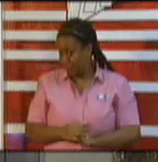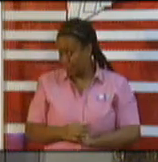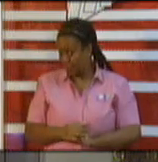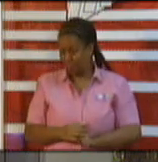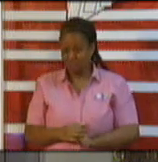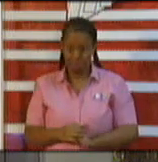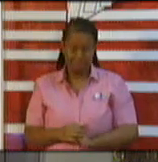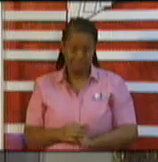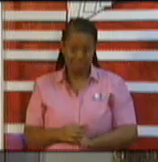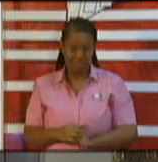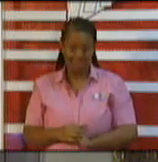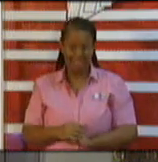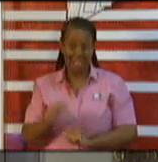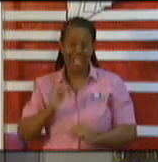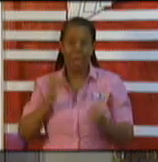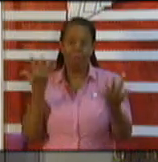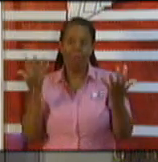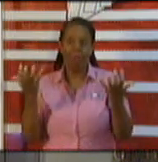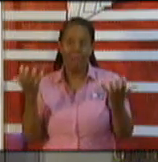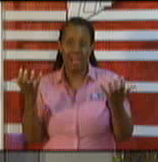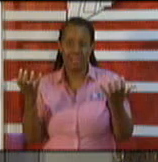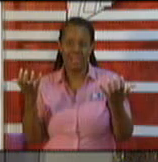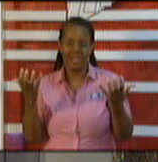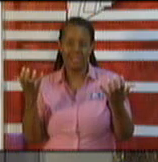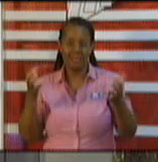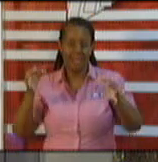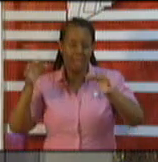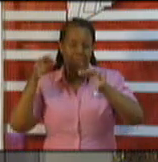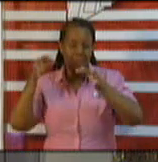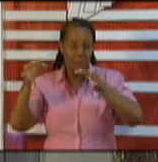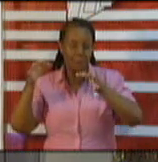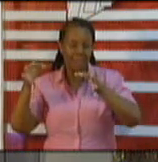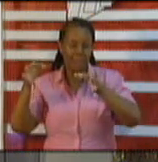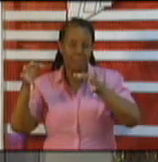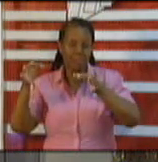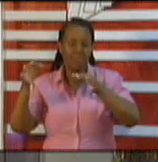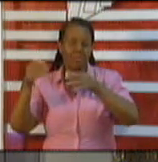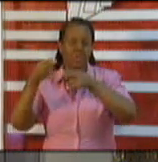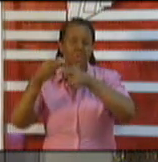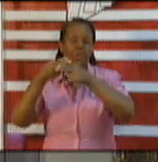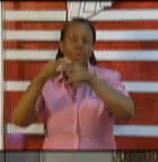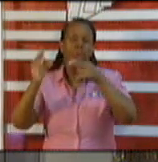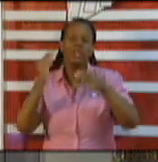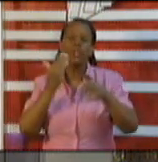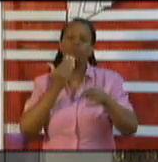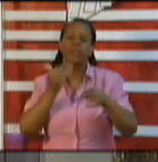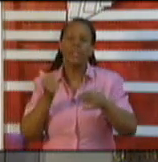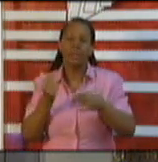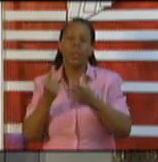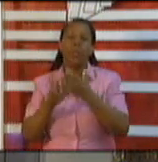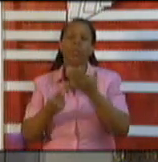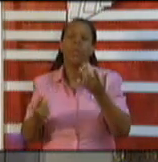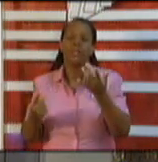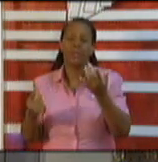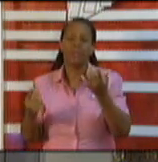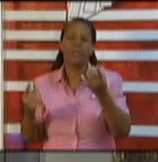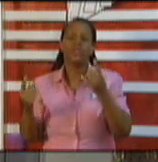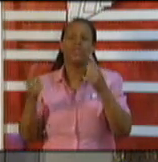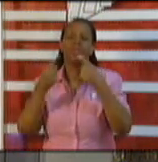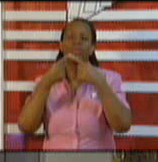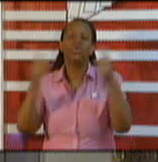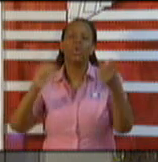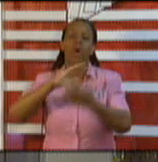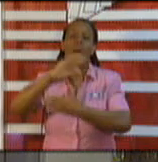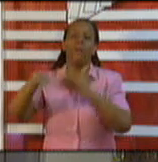Let me just give you a brief summary of what some of the news is like around the world. In the UK,